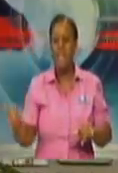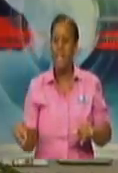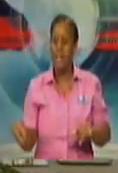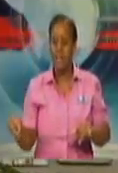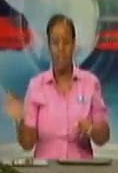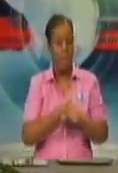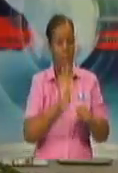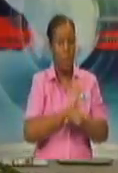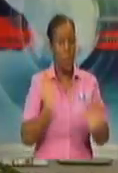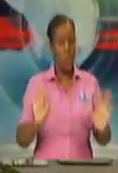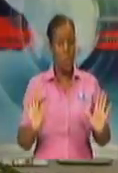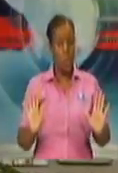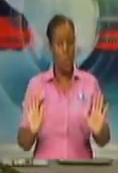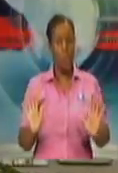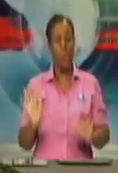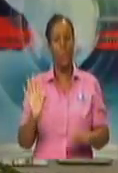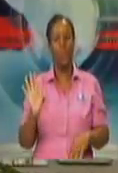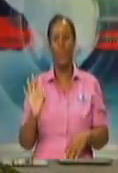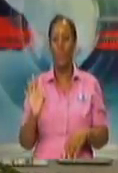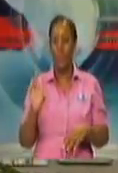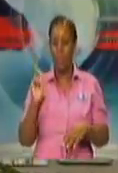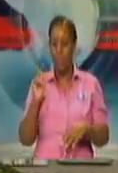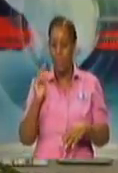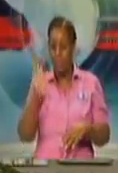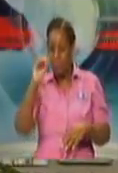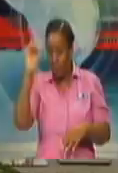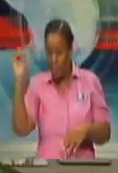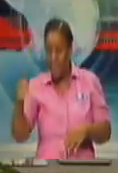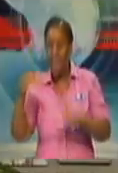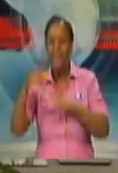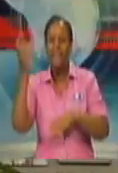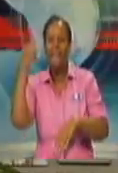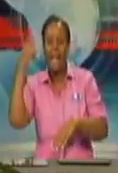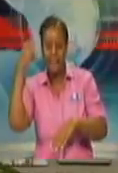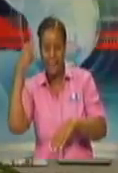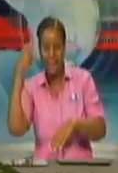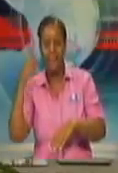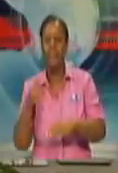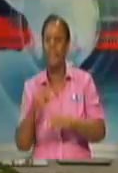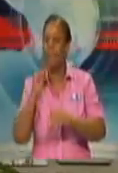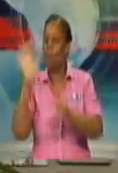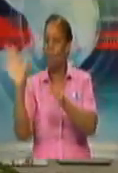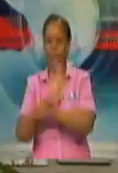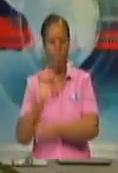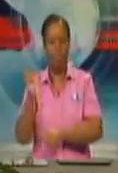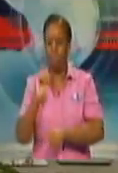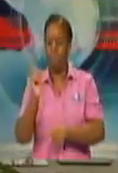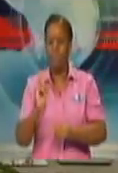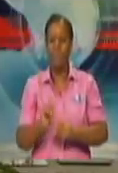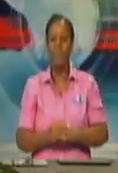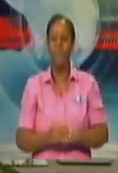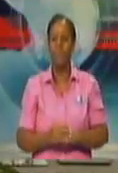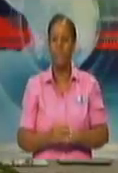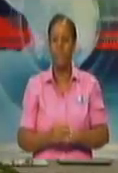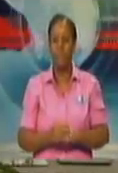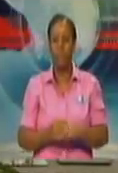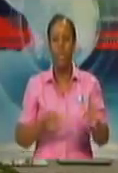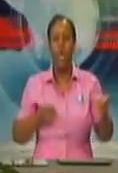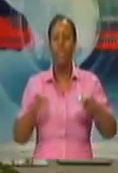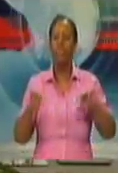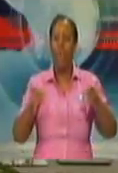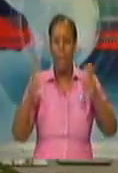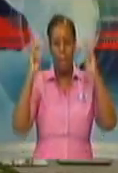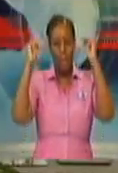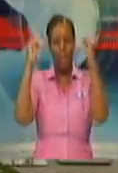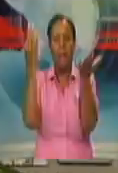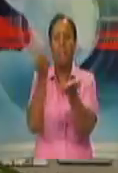capacity. This grant will be coordinated by the Ministry of Finance and the Ministry of Works and Transport. More details